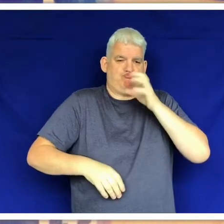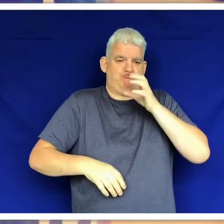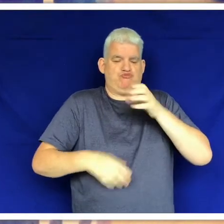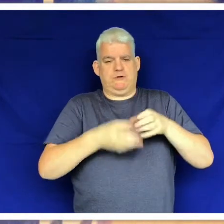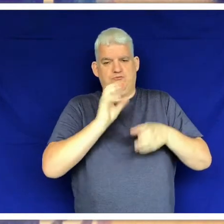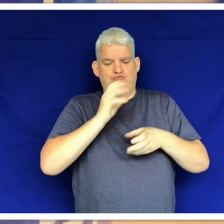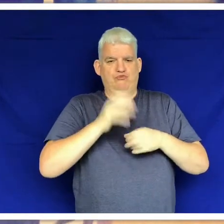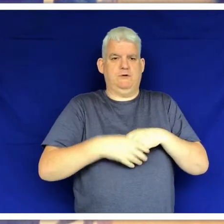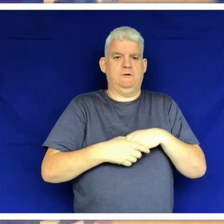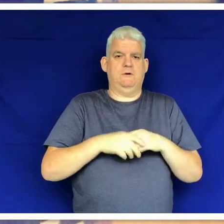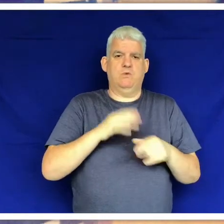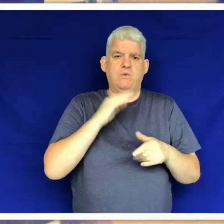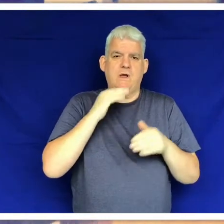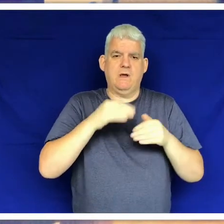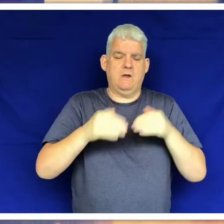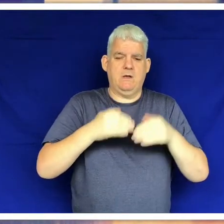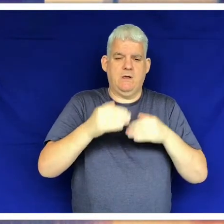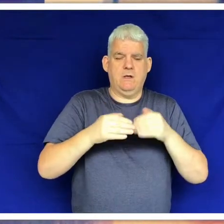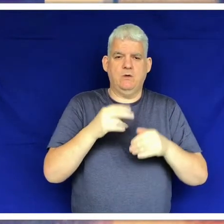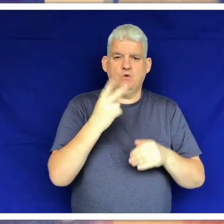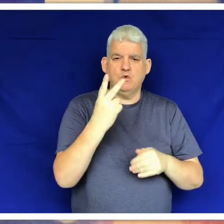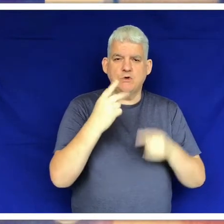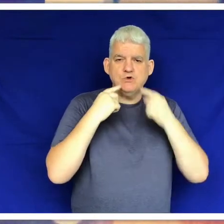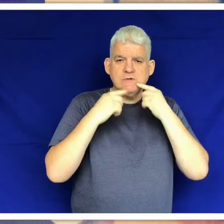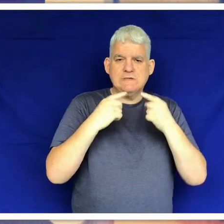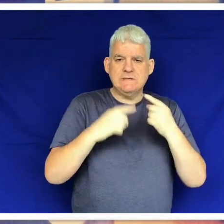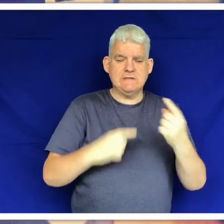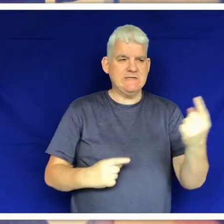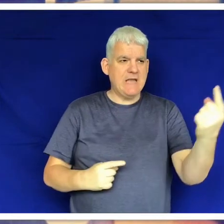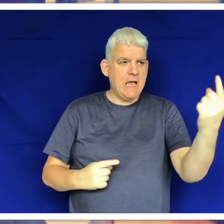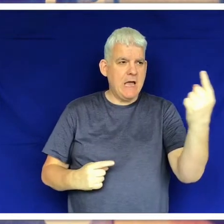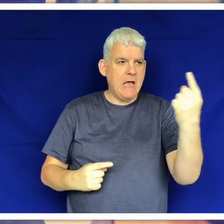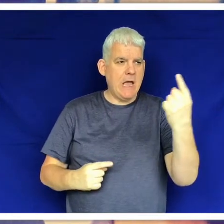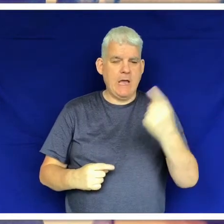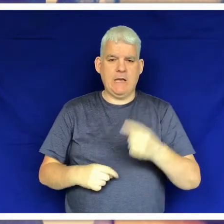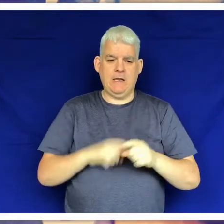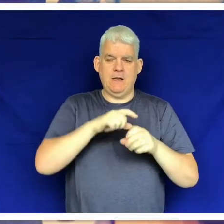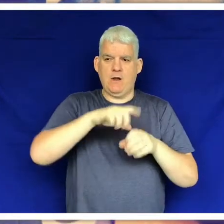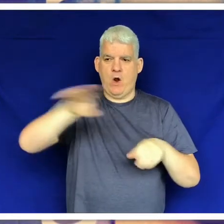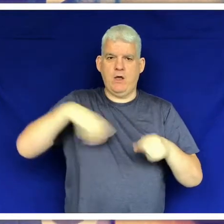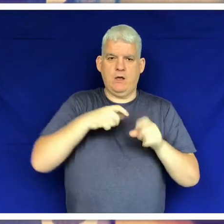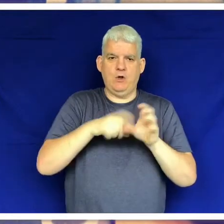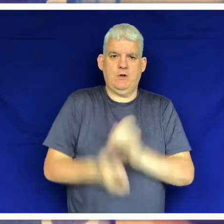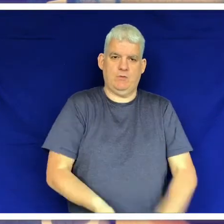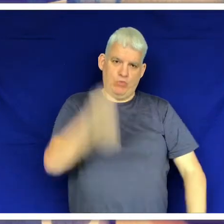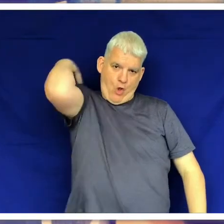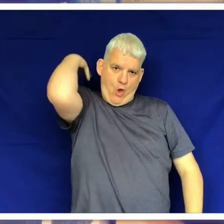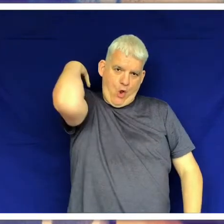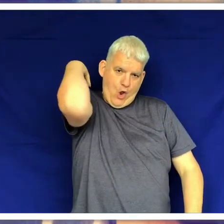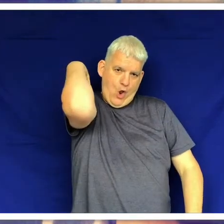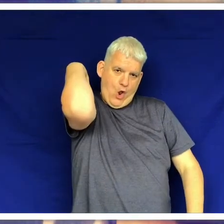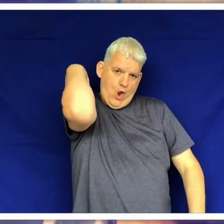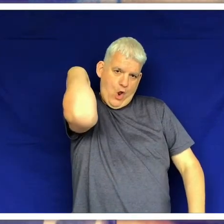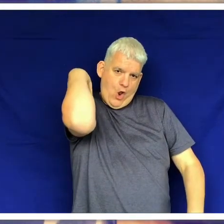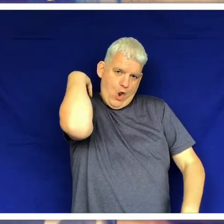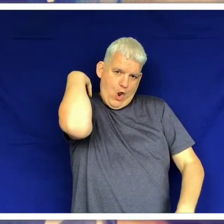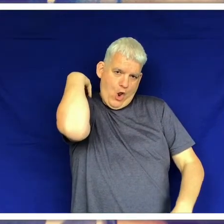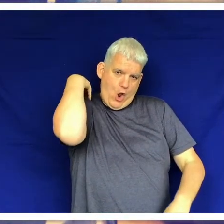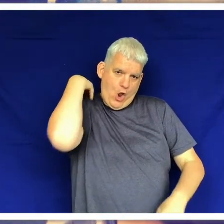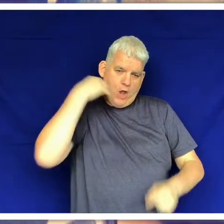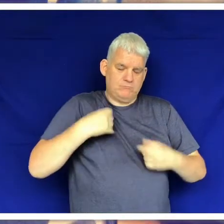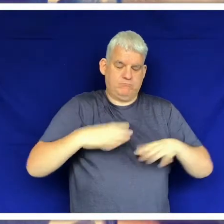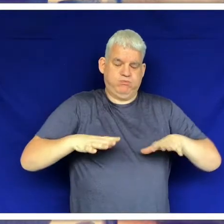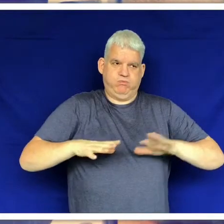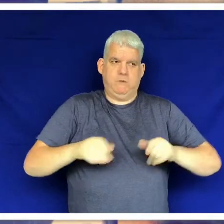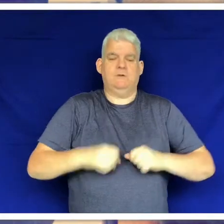on drink it it's fine. So we drank it. Later on though our two teachers came to the party and we quickly got rid of the evidence throwing the